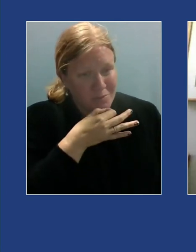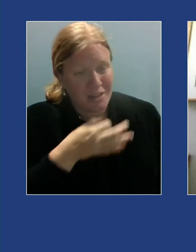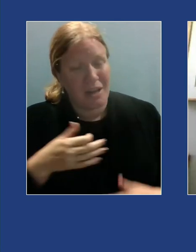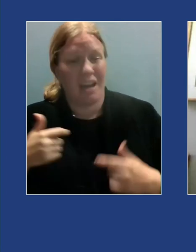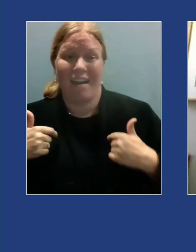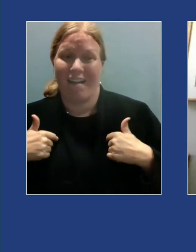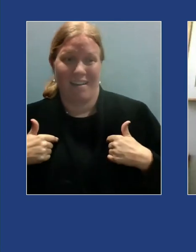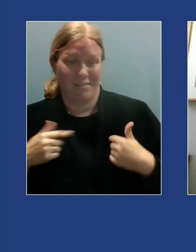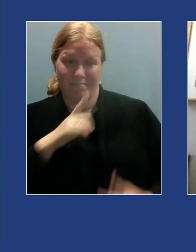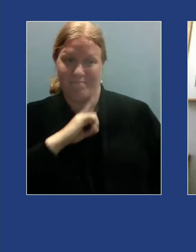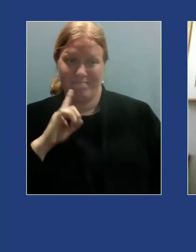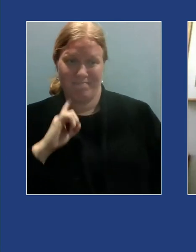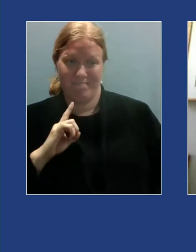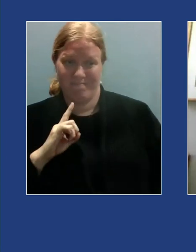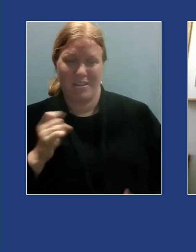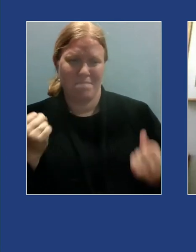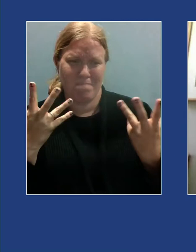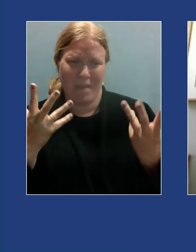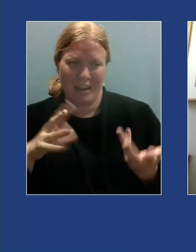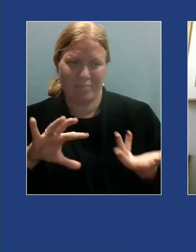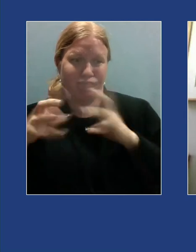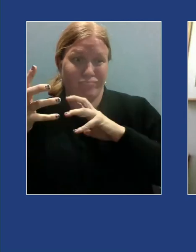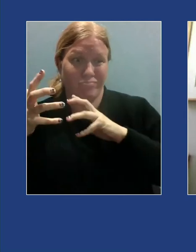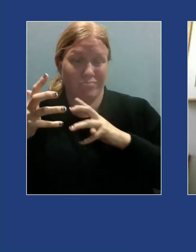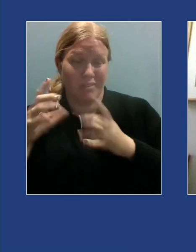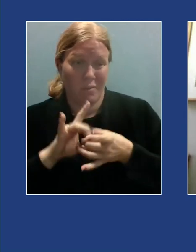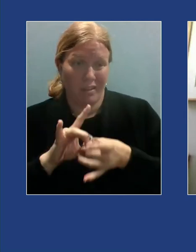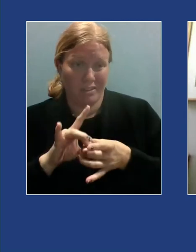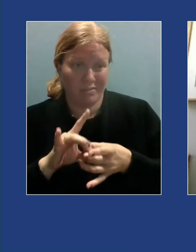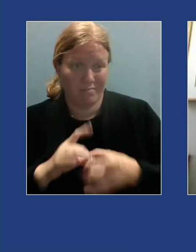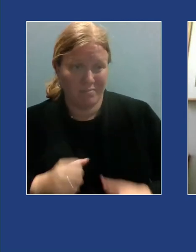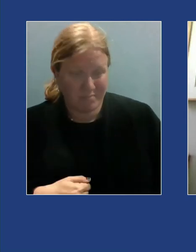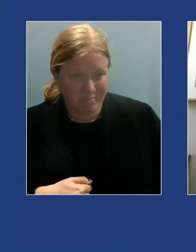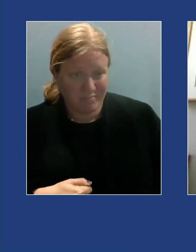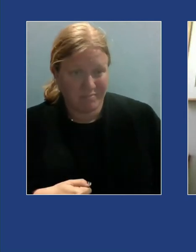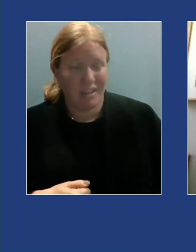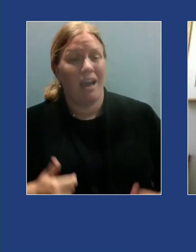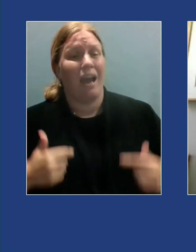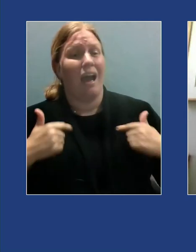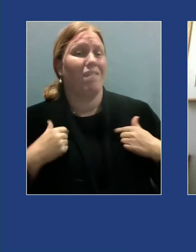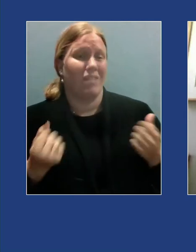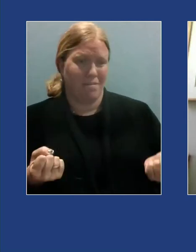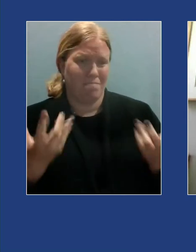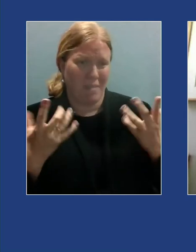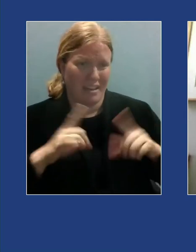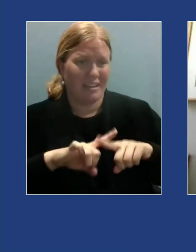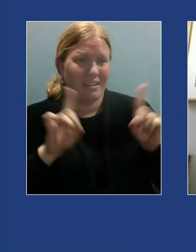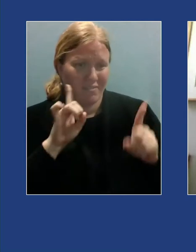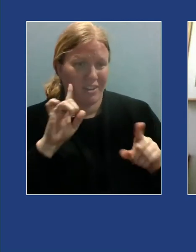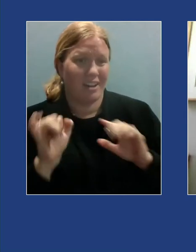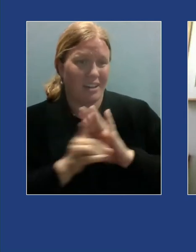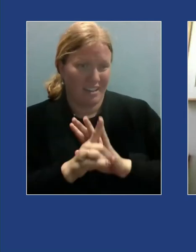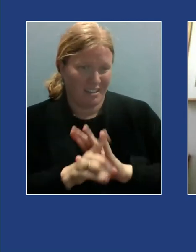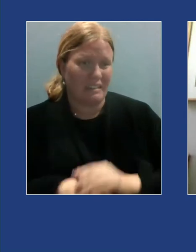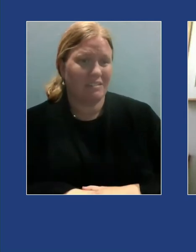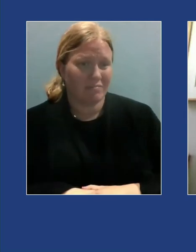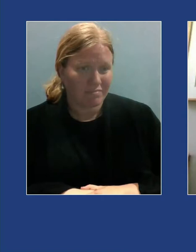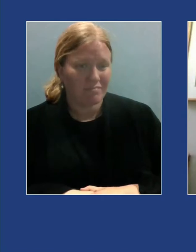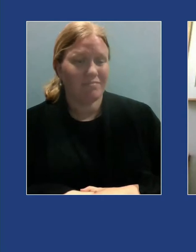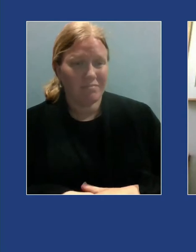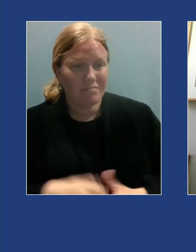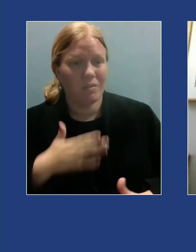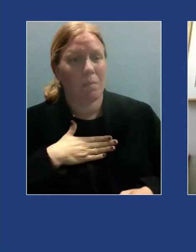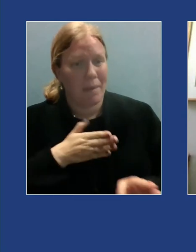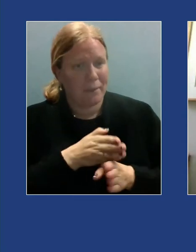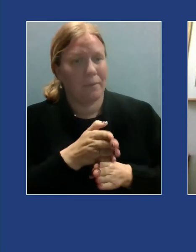conference is identity that word has overwhelmed me at times because I have had many different identities my career has